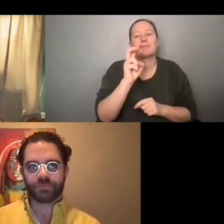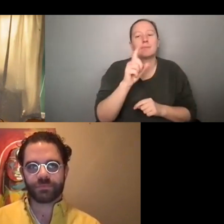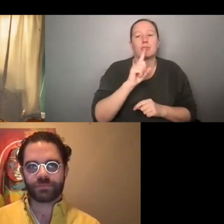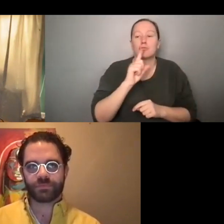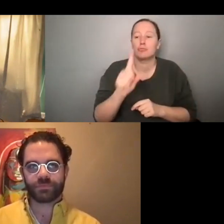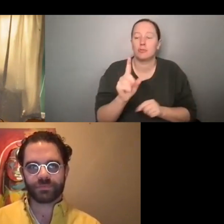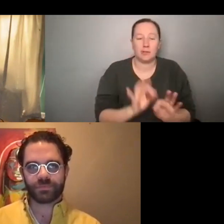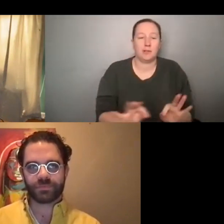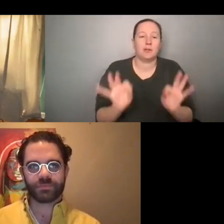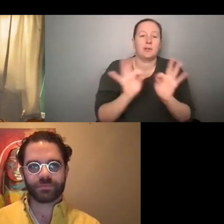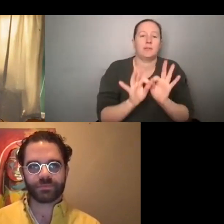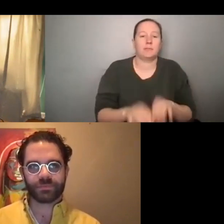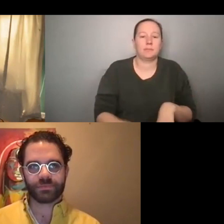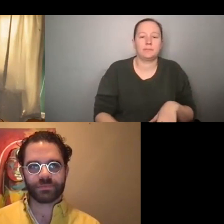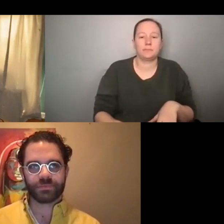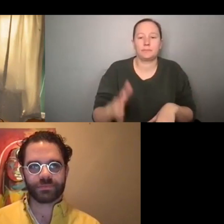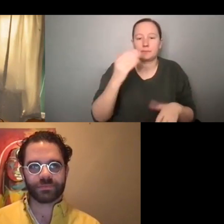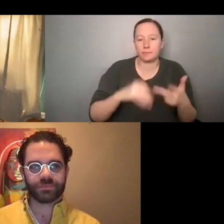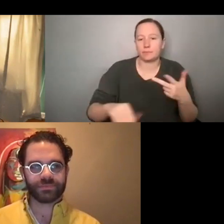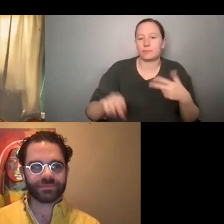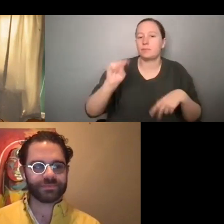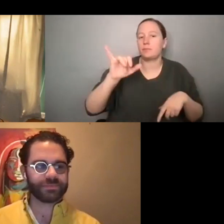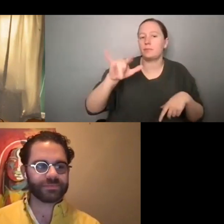valid. Um, but let's go over to miles.